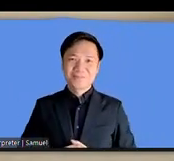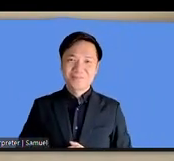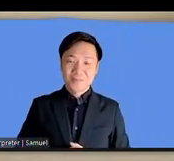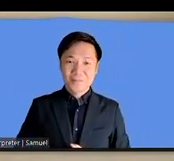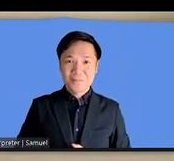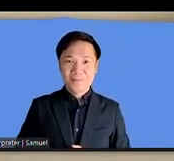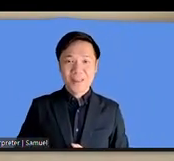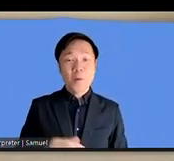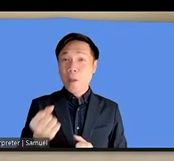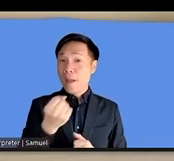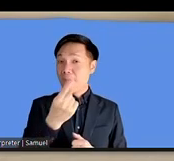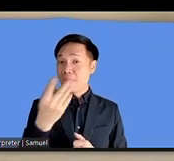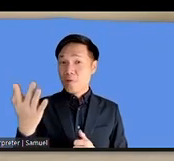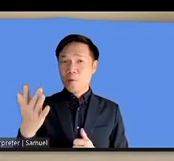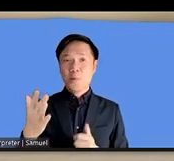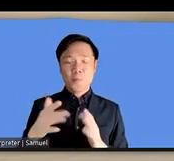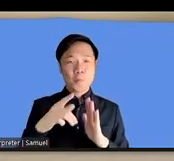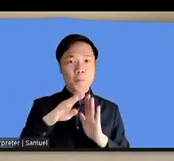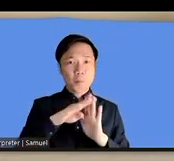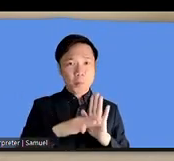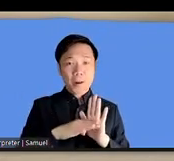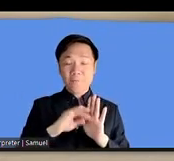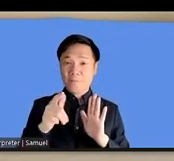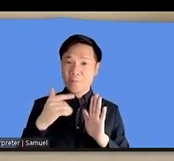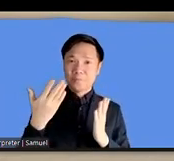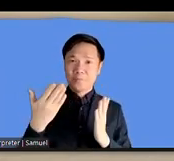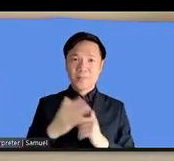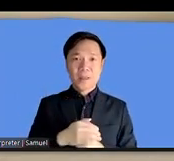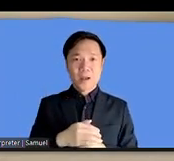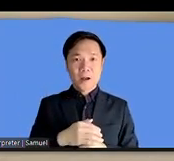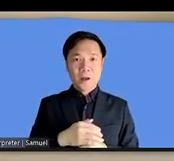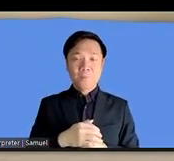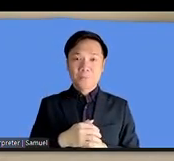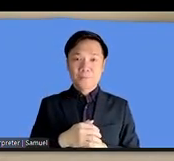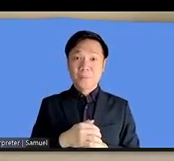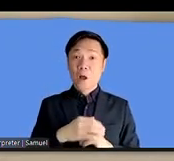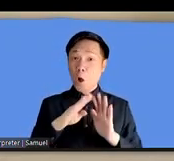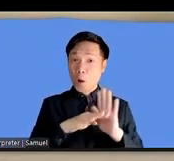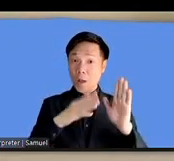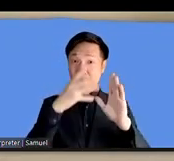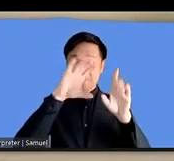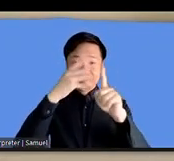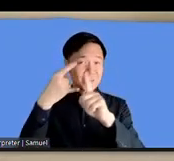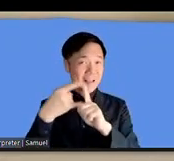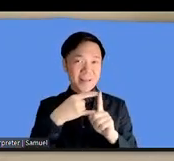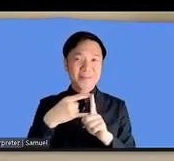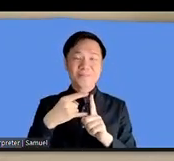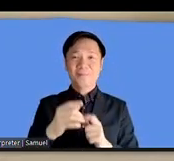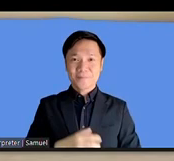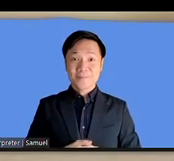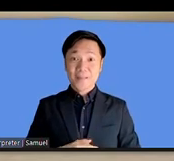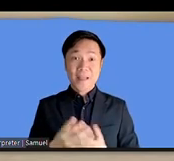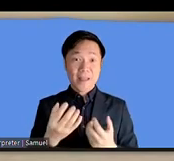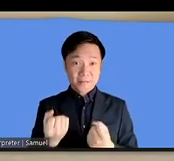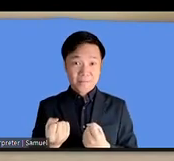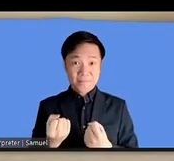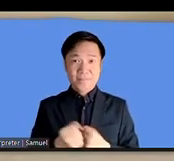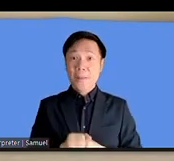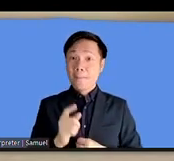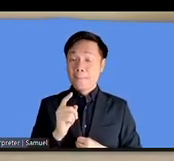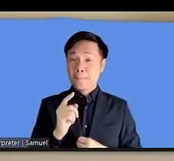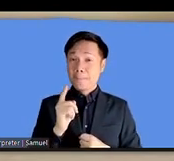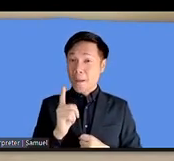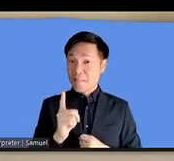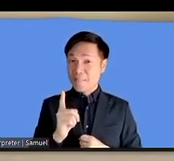program for online or remote participation as well but as so